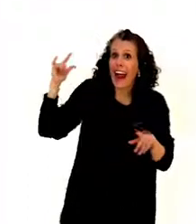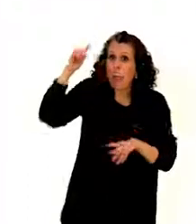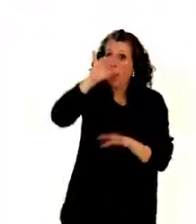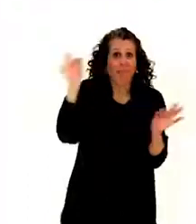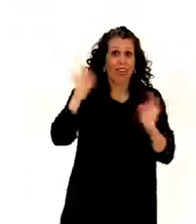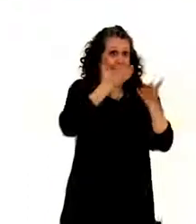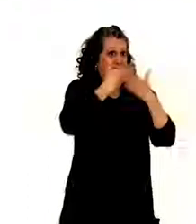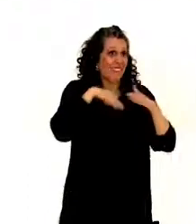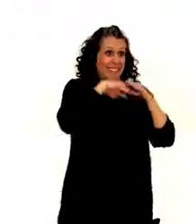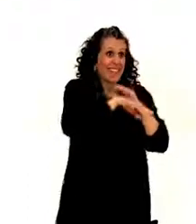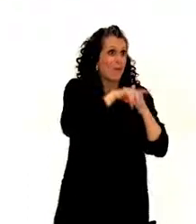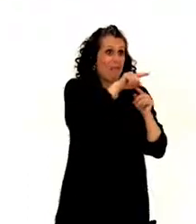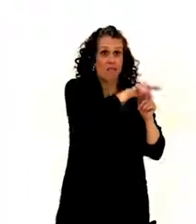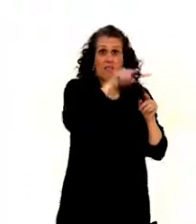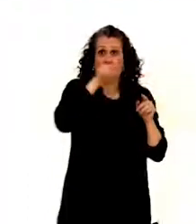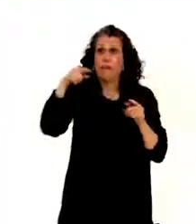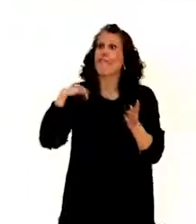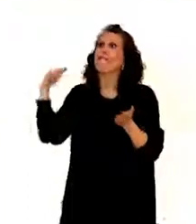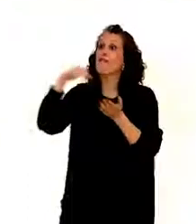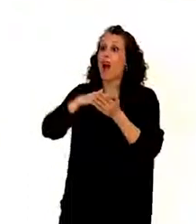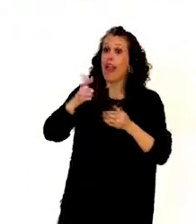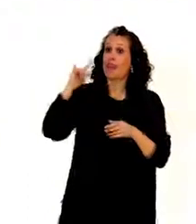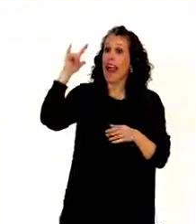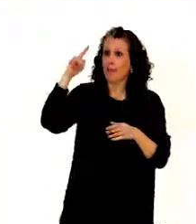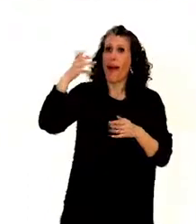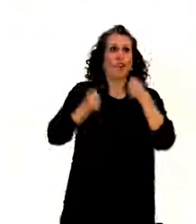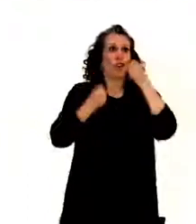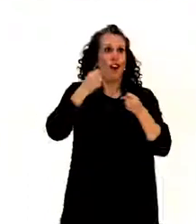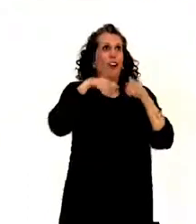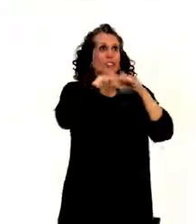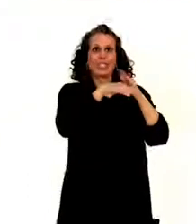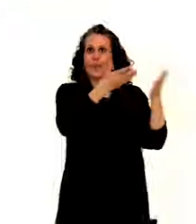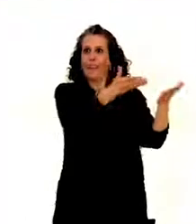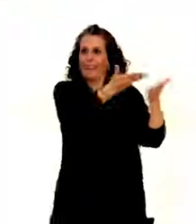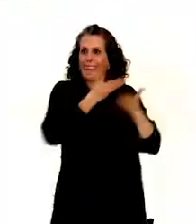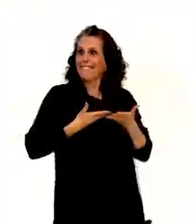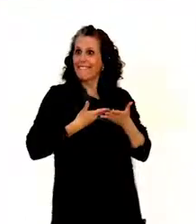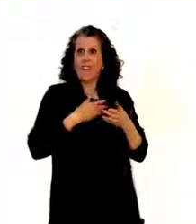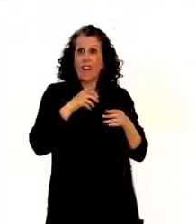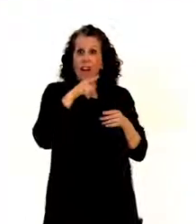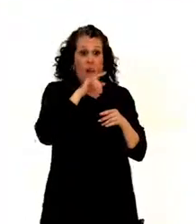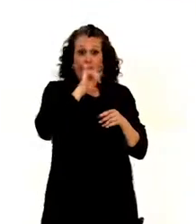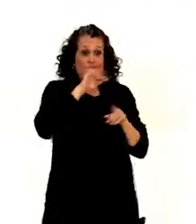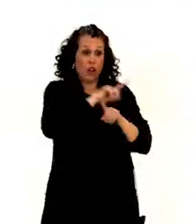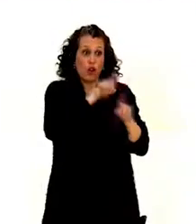accessible car waiting for me at the Luxembourg Airport, if I did not have the accessible hotel across in Vienna